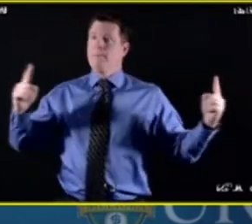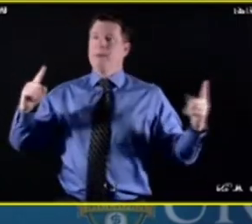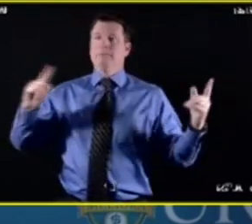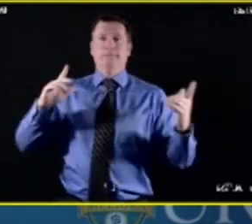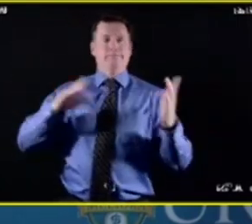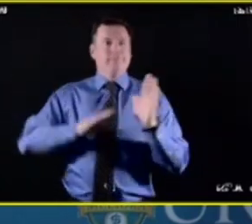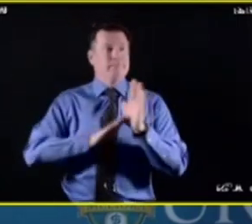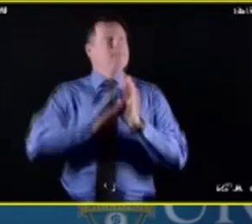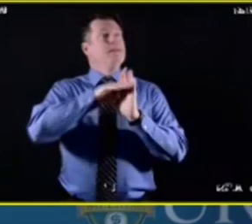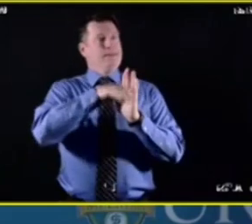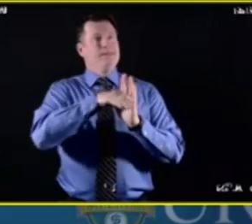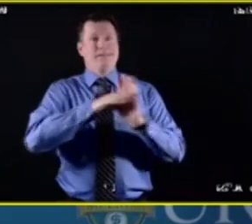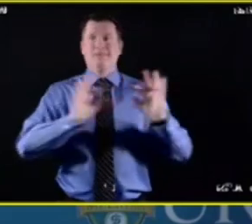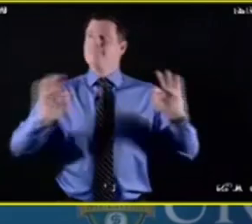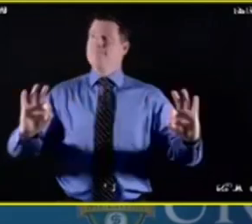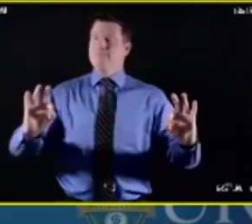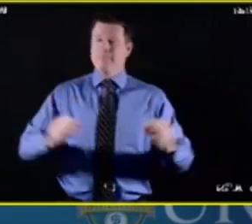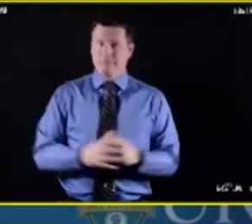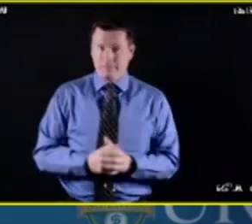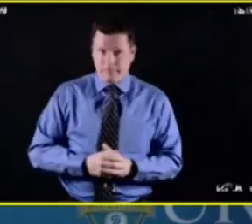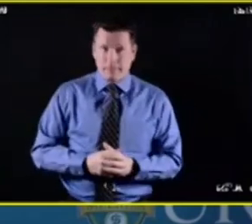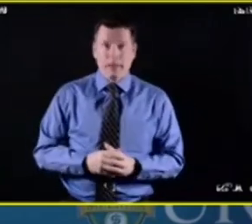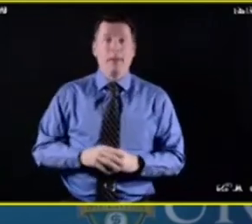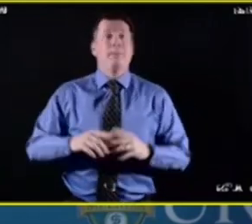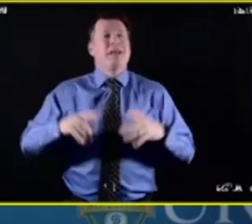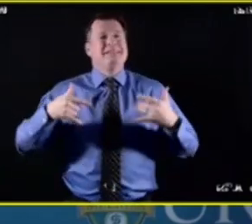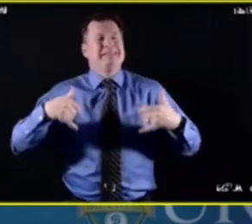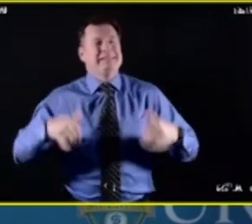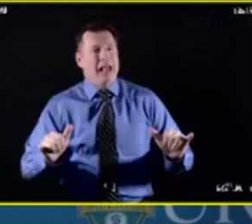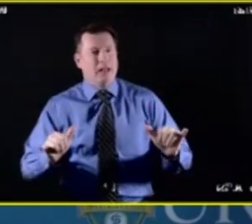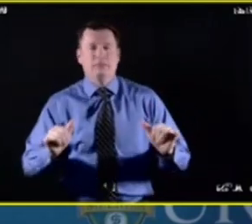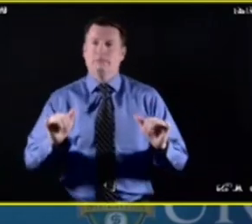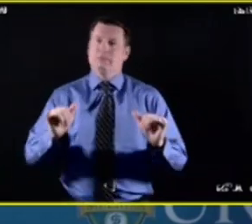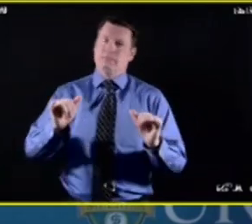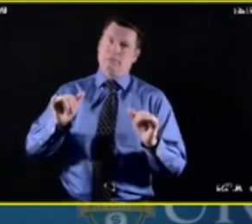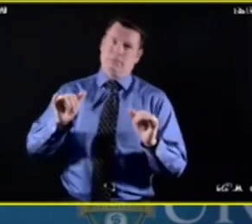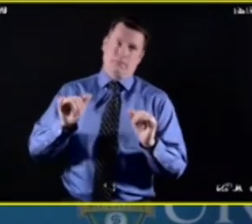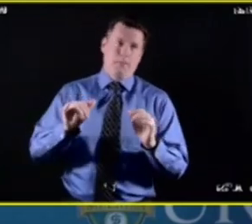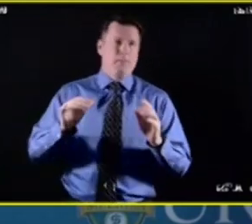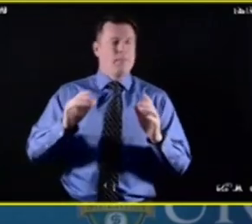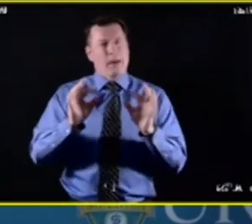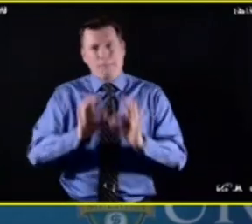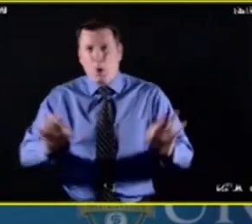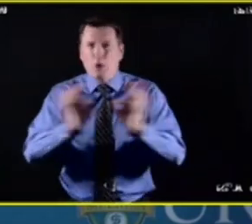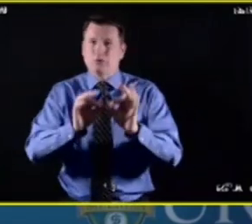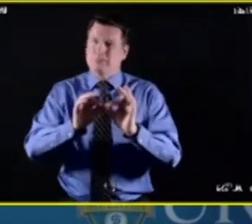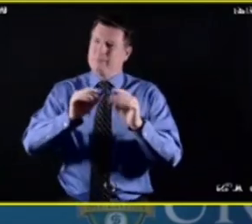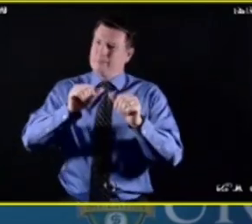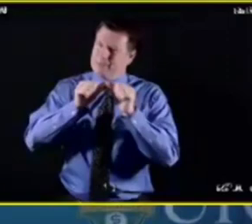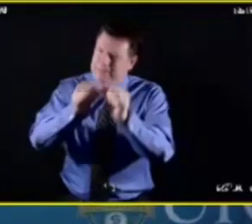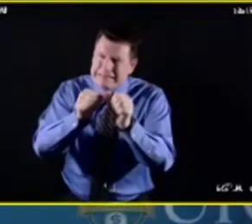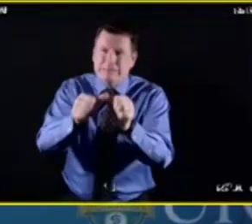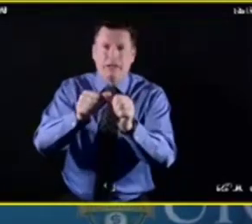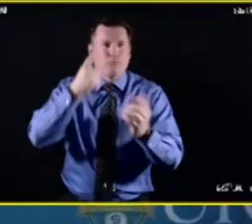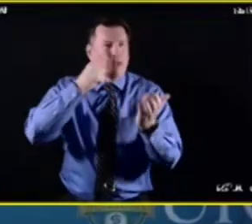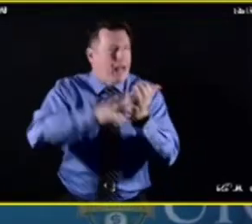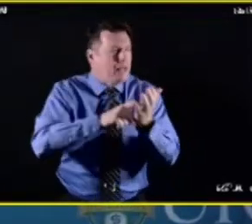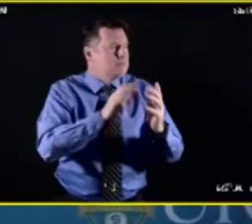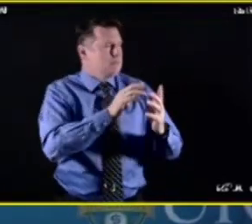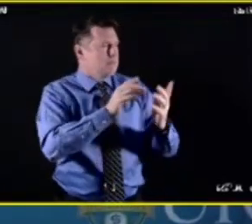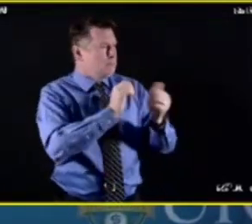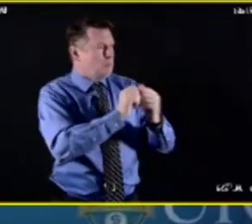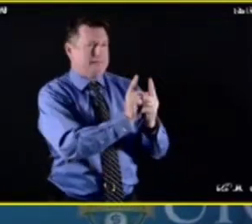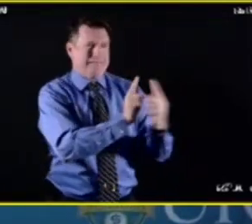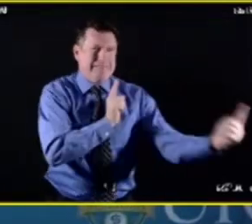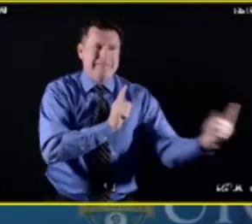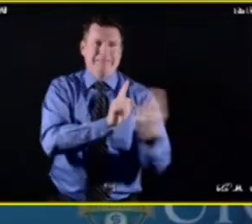opportunity I think that I'm glad to have today with my colleague and you all to talk about the cost of social